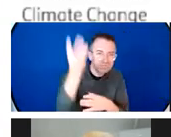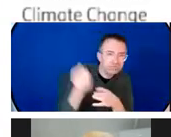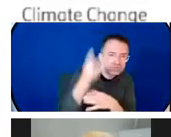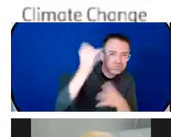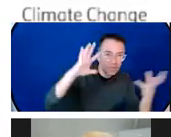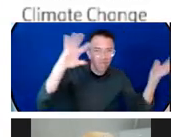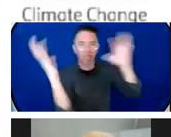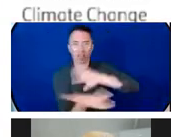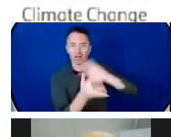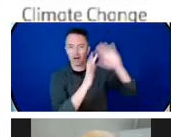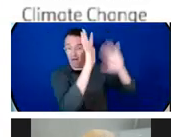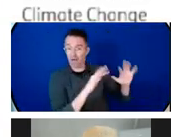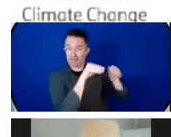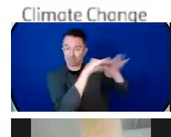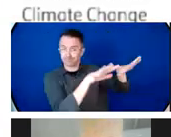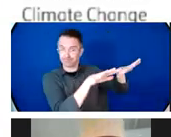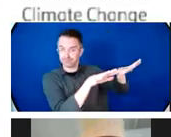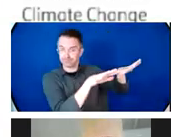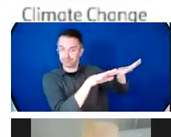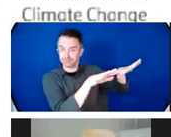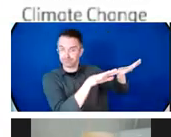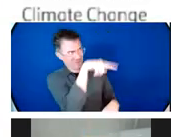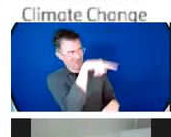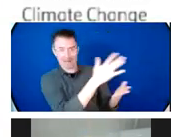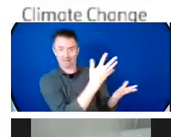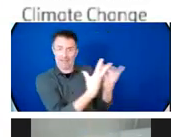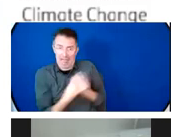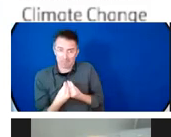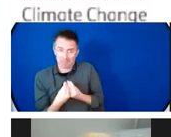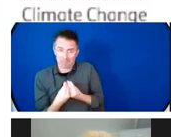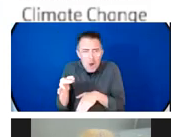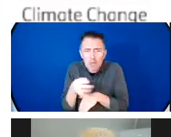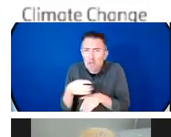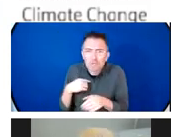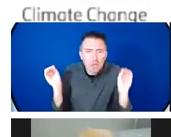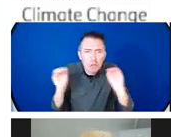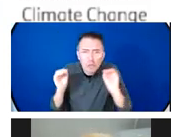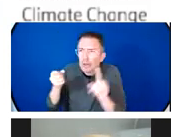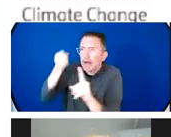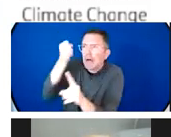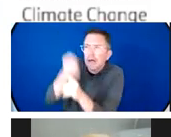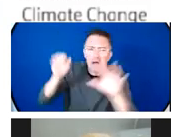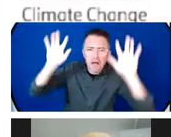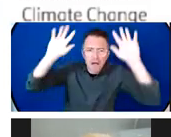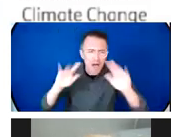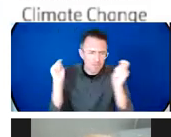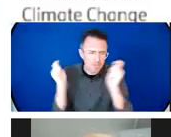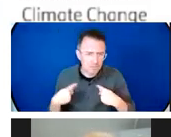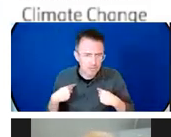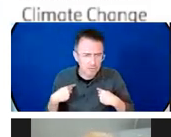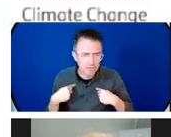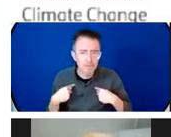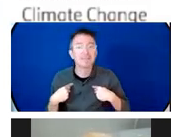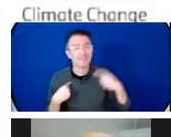and girls. It is even more crucial since they are president of COP26. On